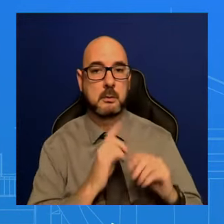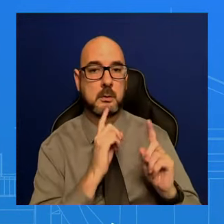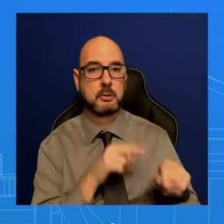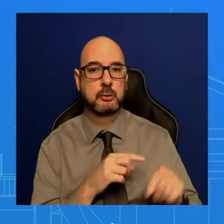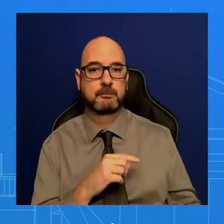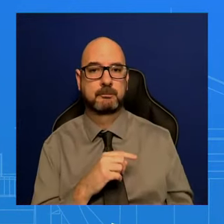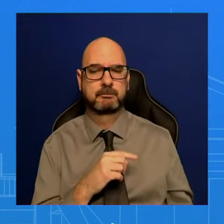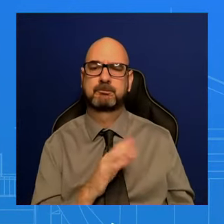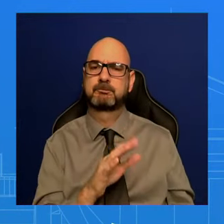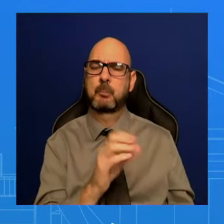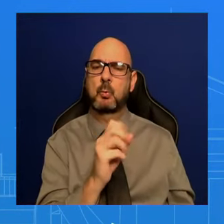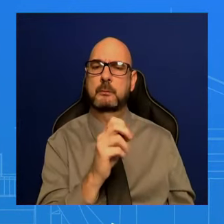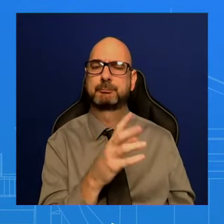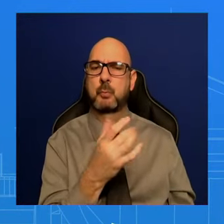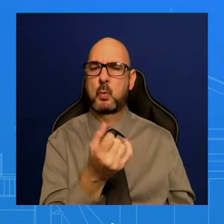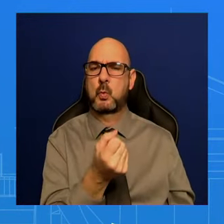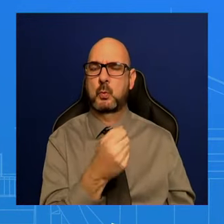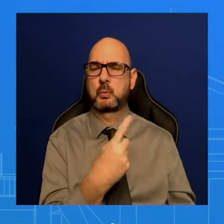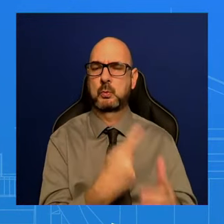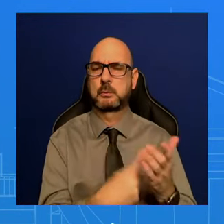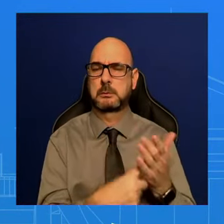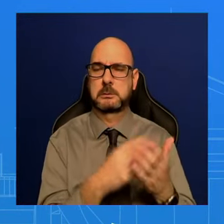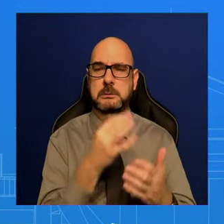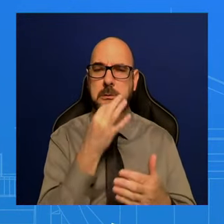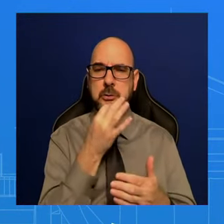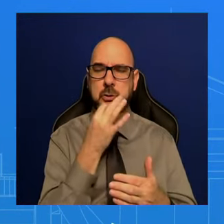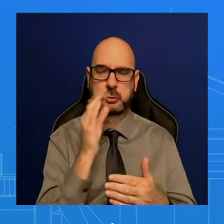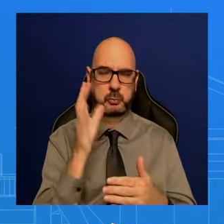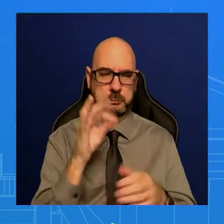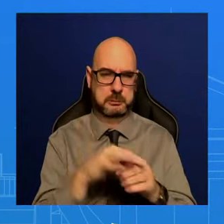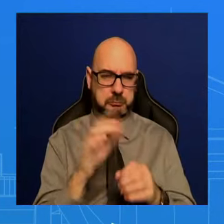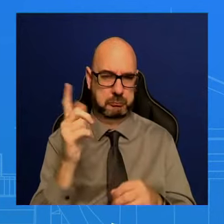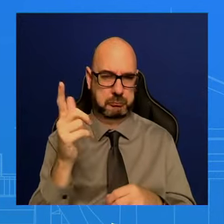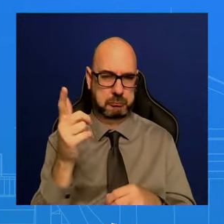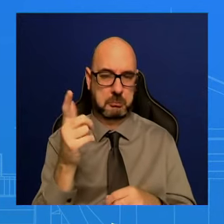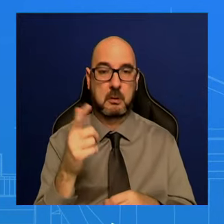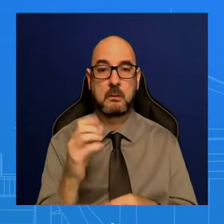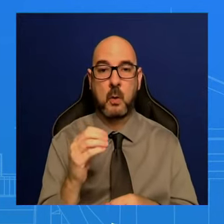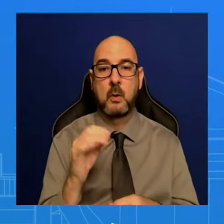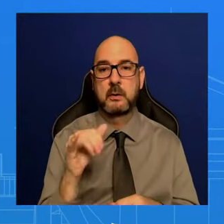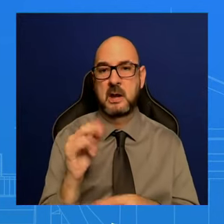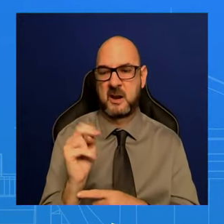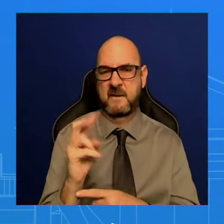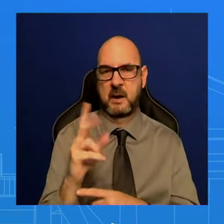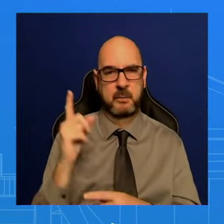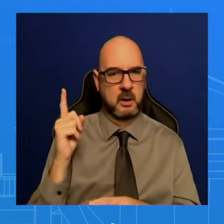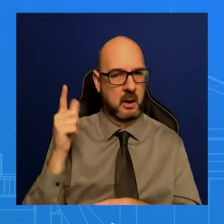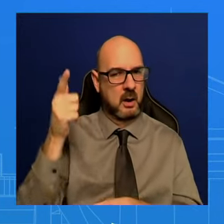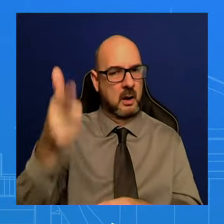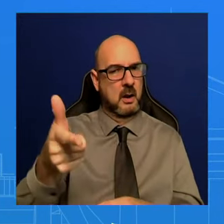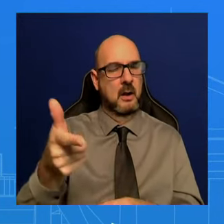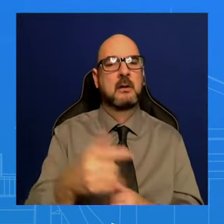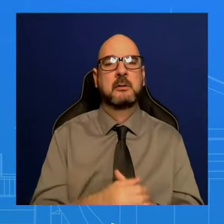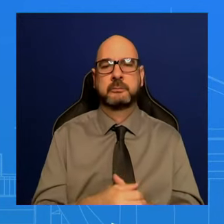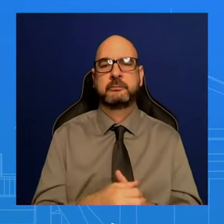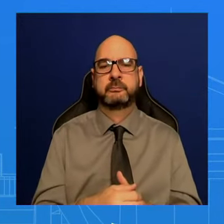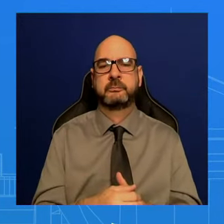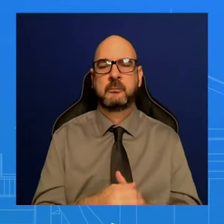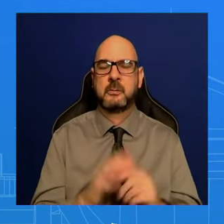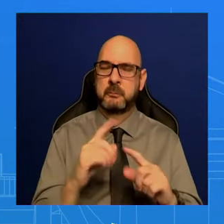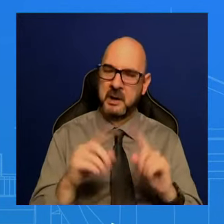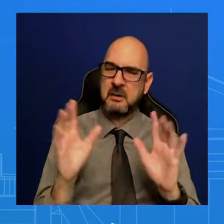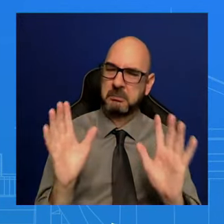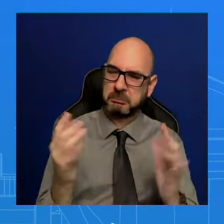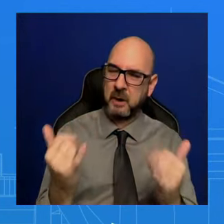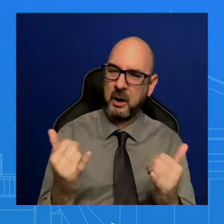And, obviously, in November, so going to be really mindful. Look, this is why I think the State of the Union is going to be really